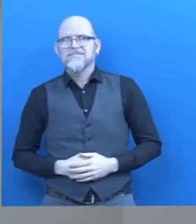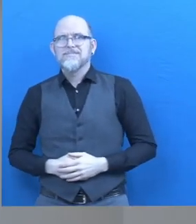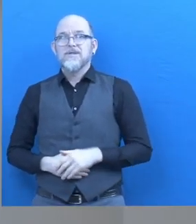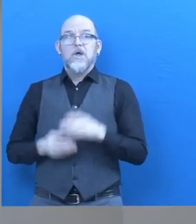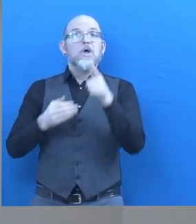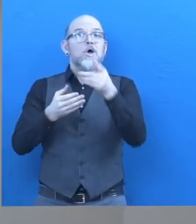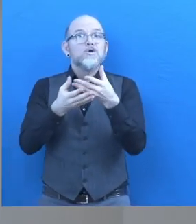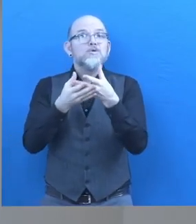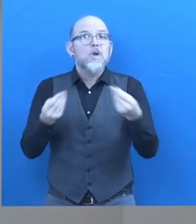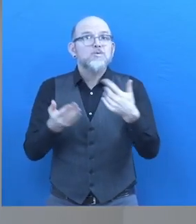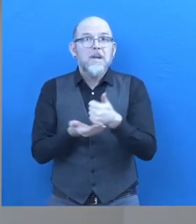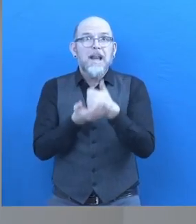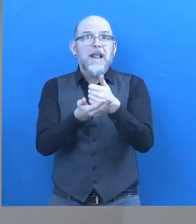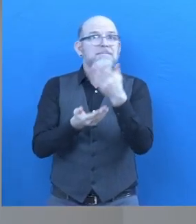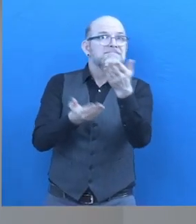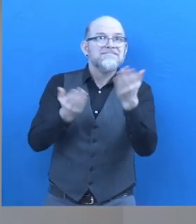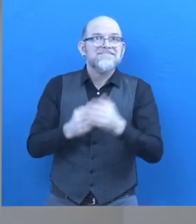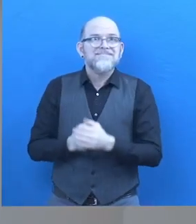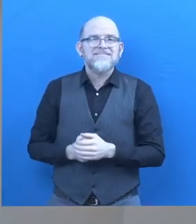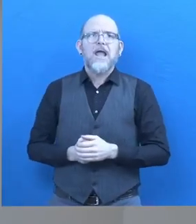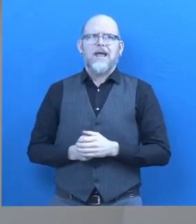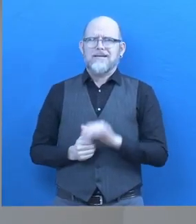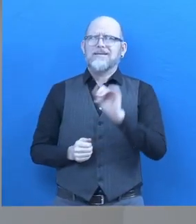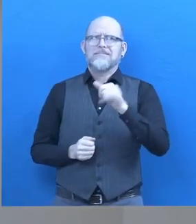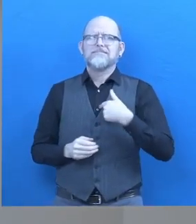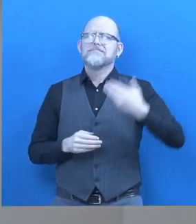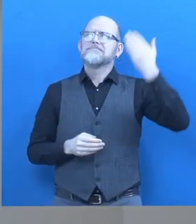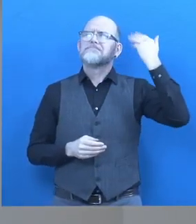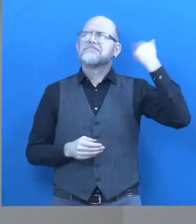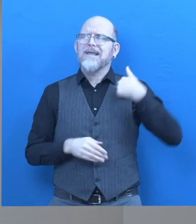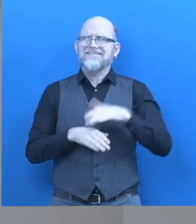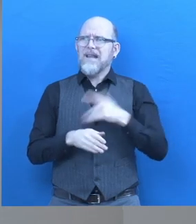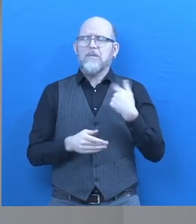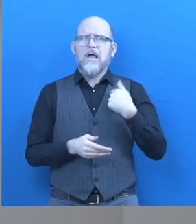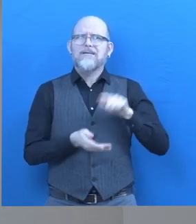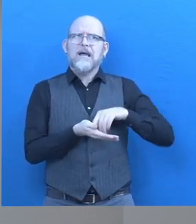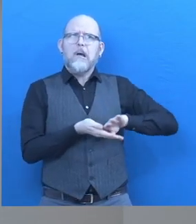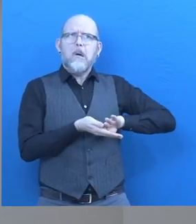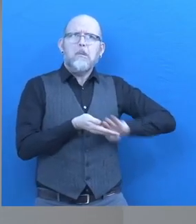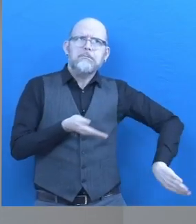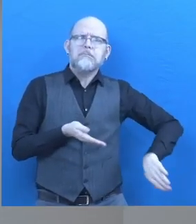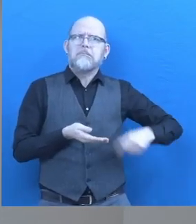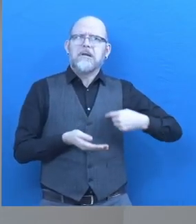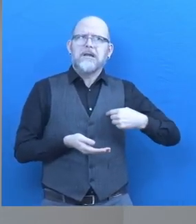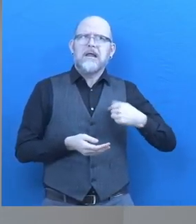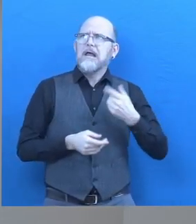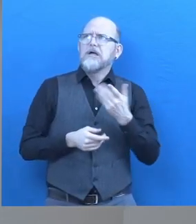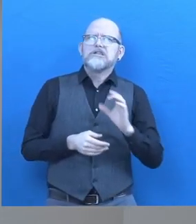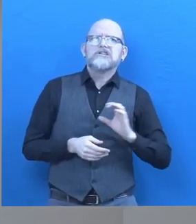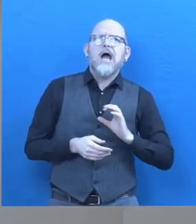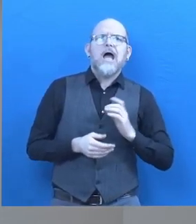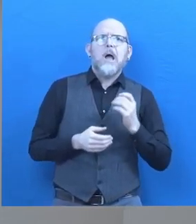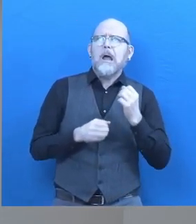Before this, I was feeling kind of stuck in an area I didn't have many